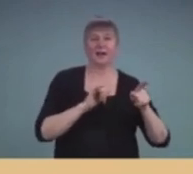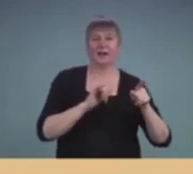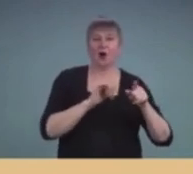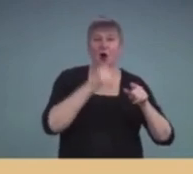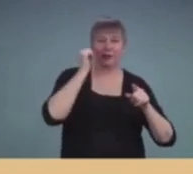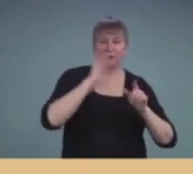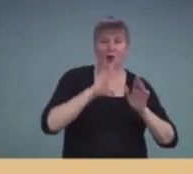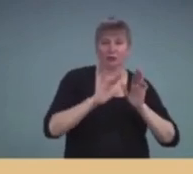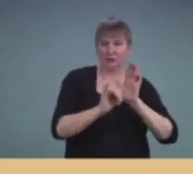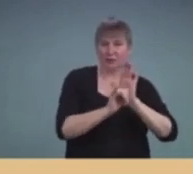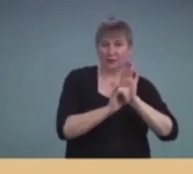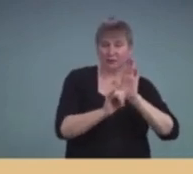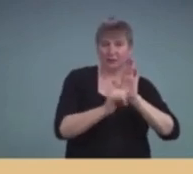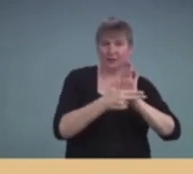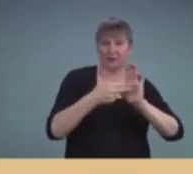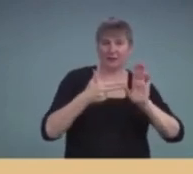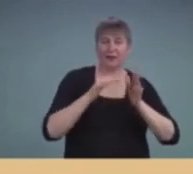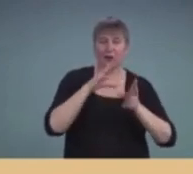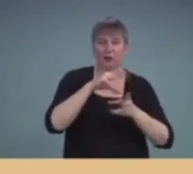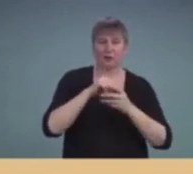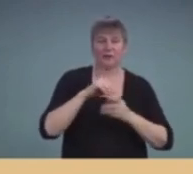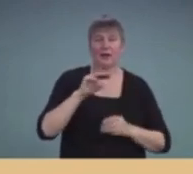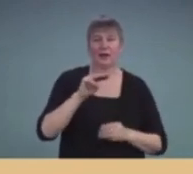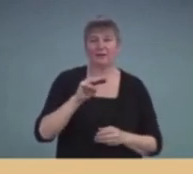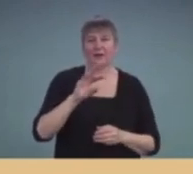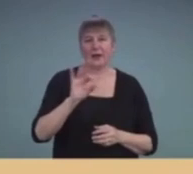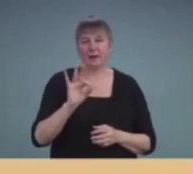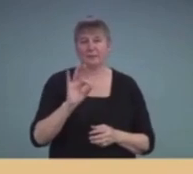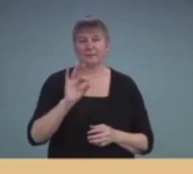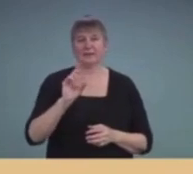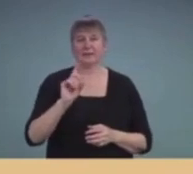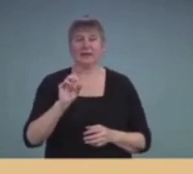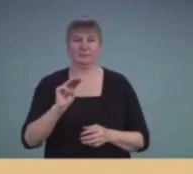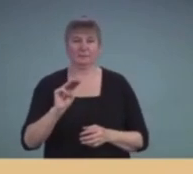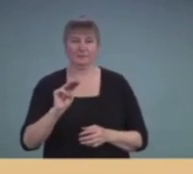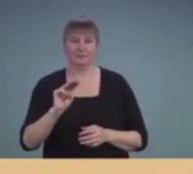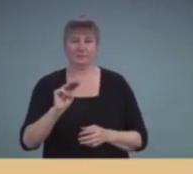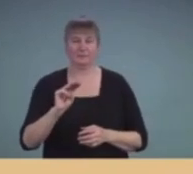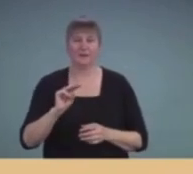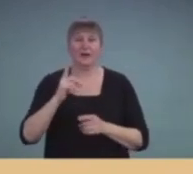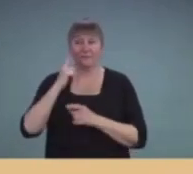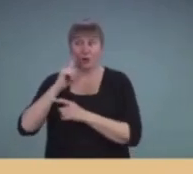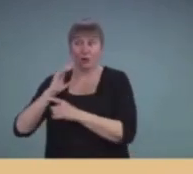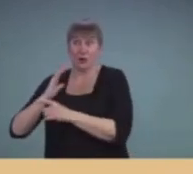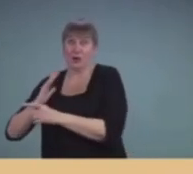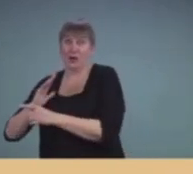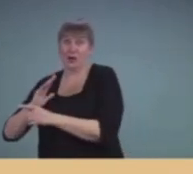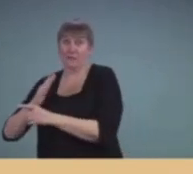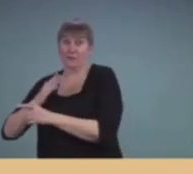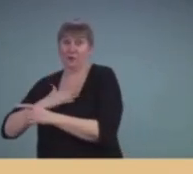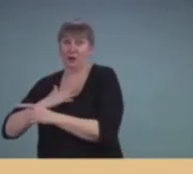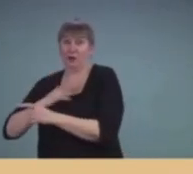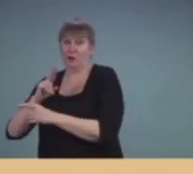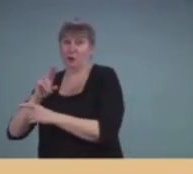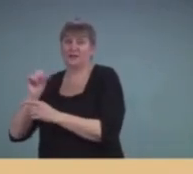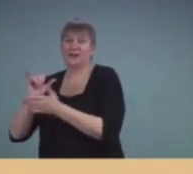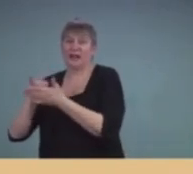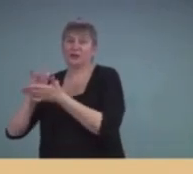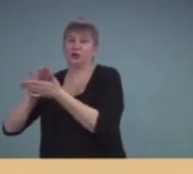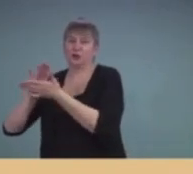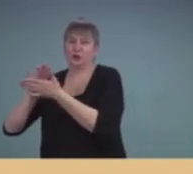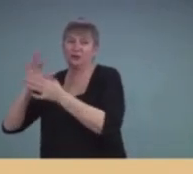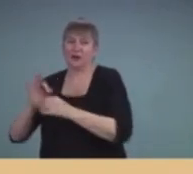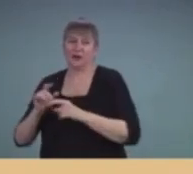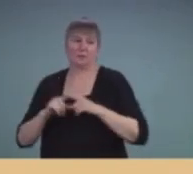FMDM. In the U.S., that would be a school decision. So the dispensing